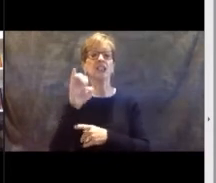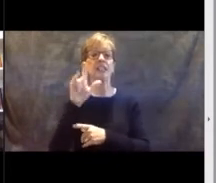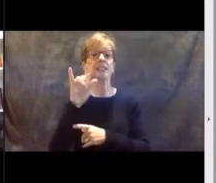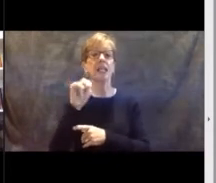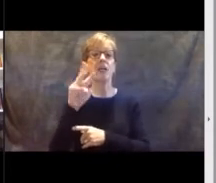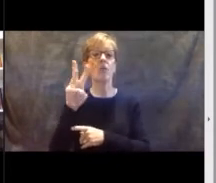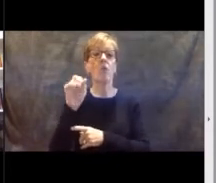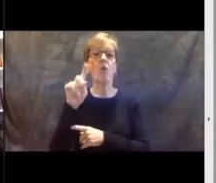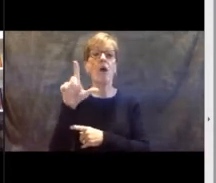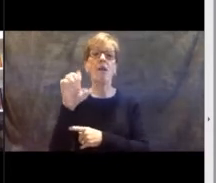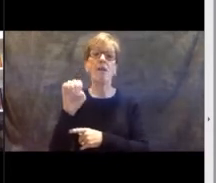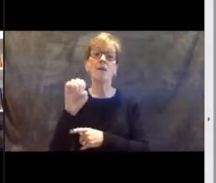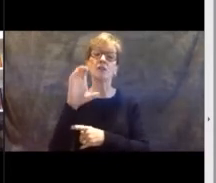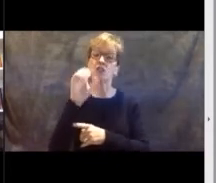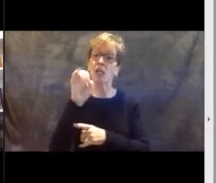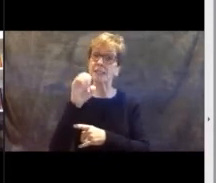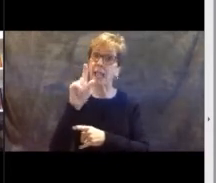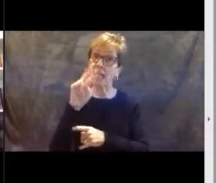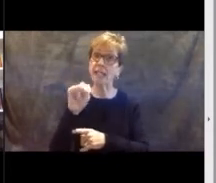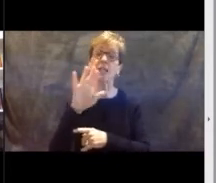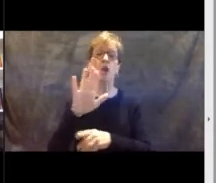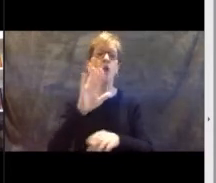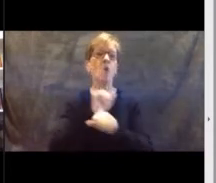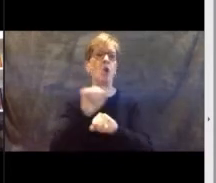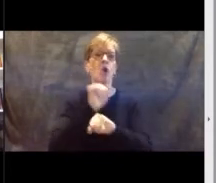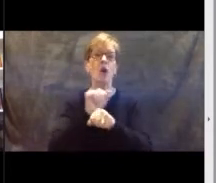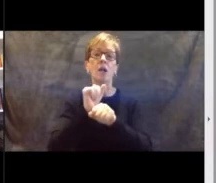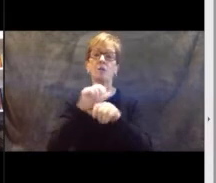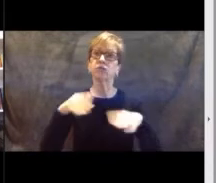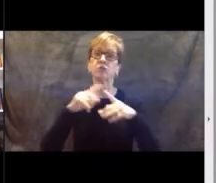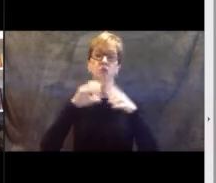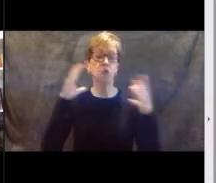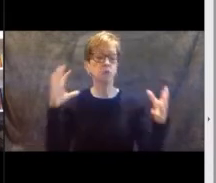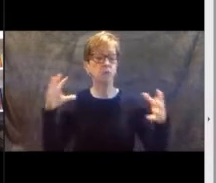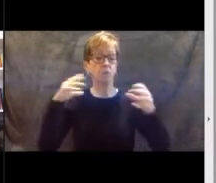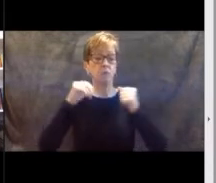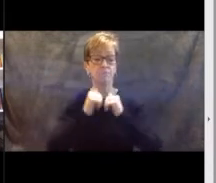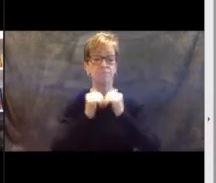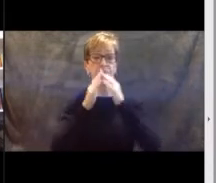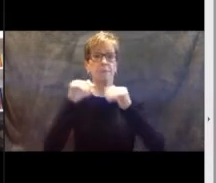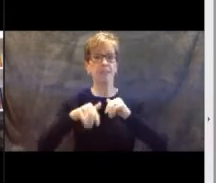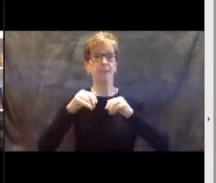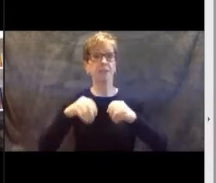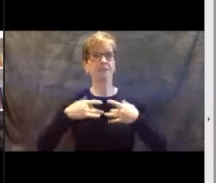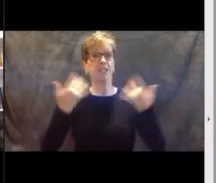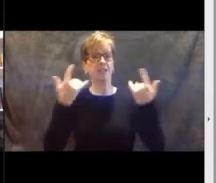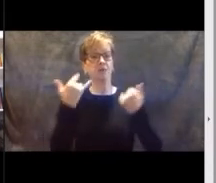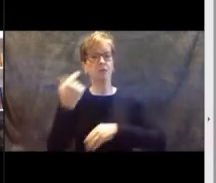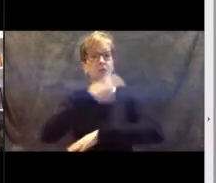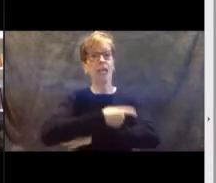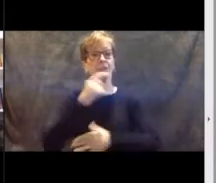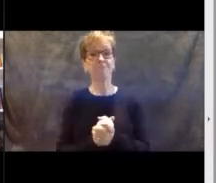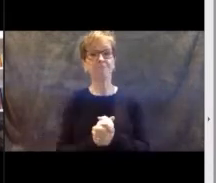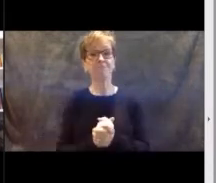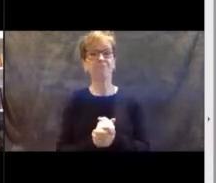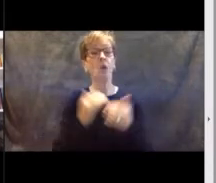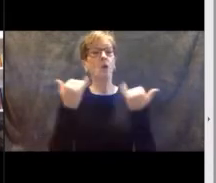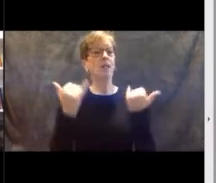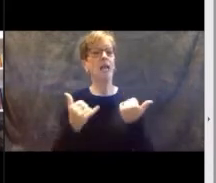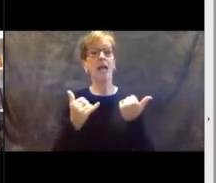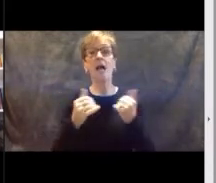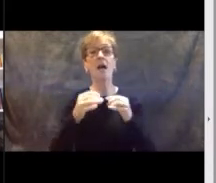and all of your efforts in helping us put together this very special event today. So, without further ado, we welcome